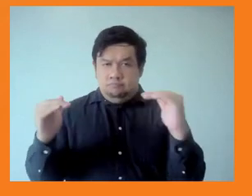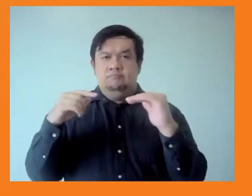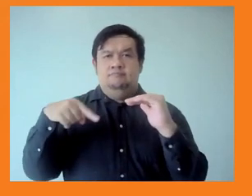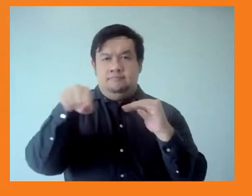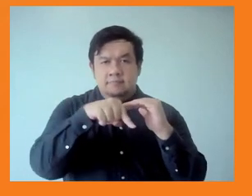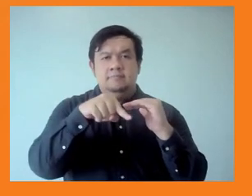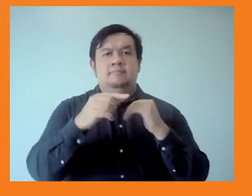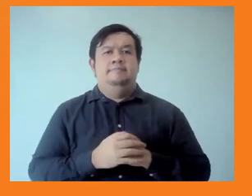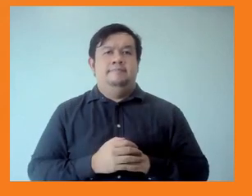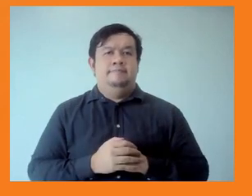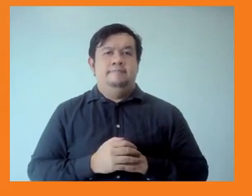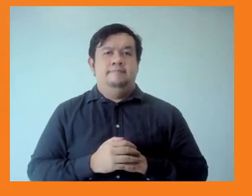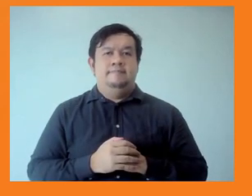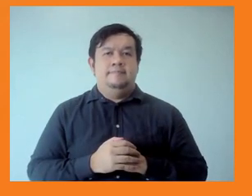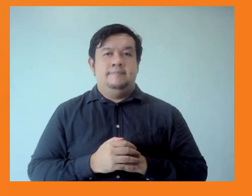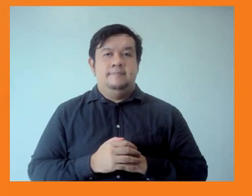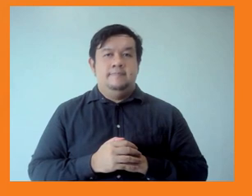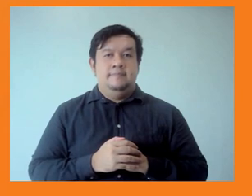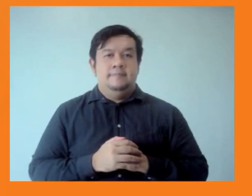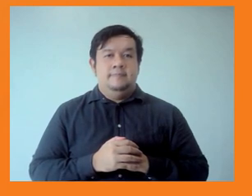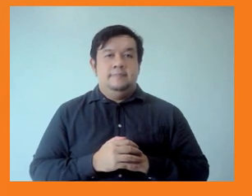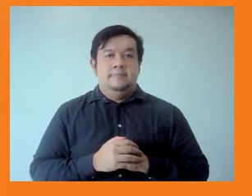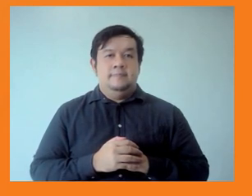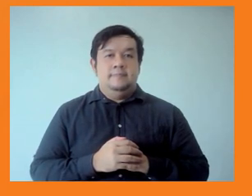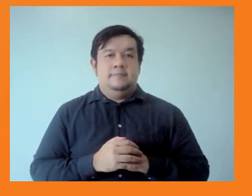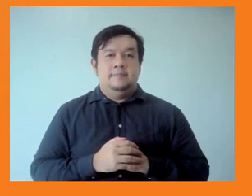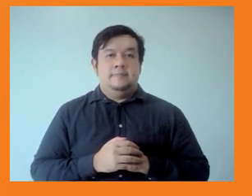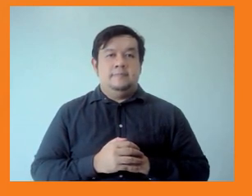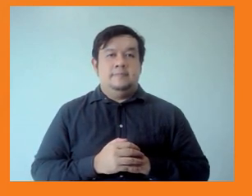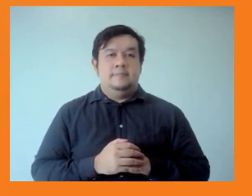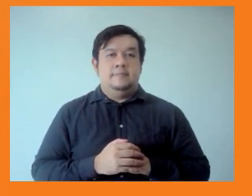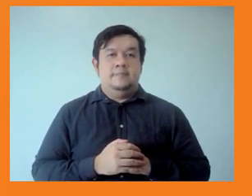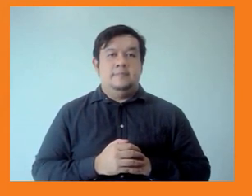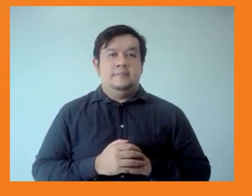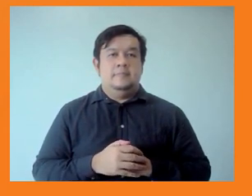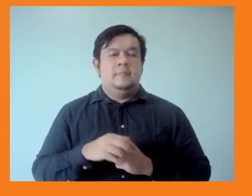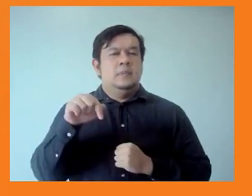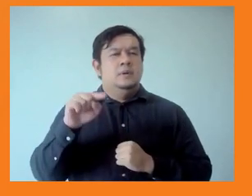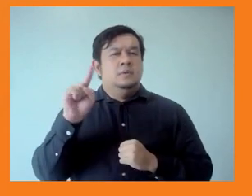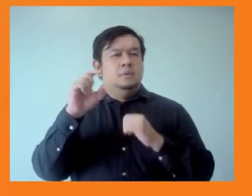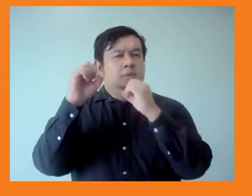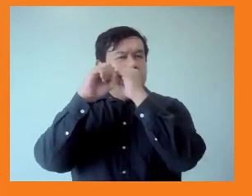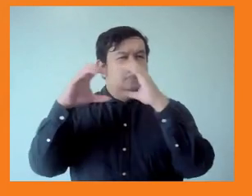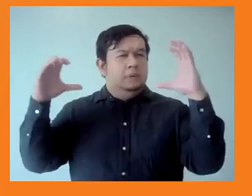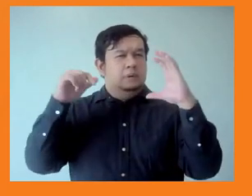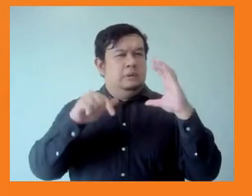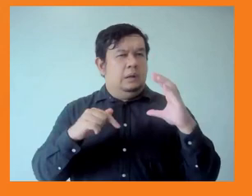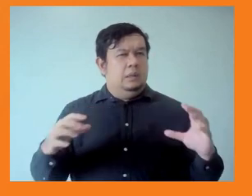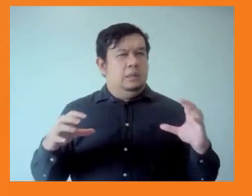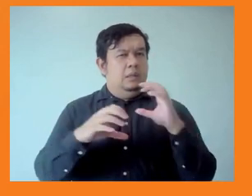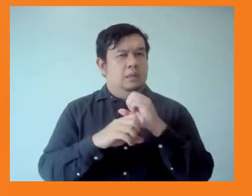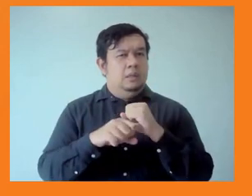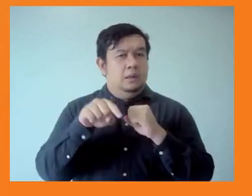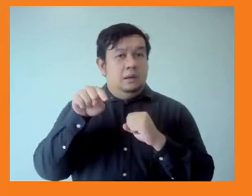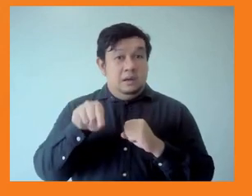So, you know, this is a really ambitious thing to do is to try and summarize all of academic rethinking about